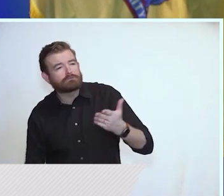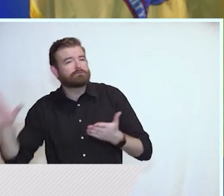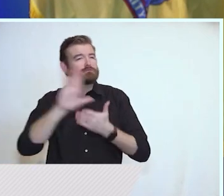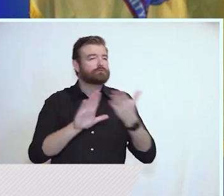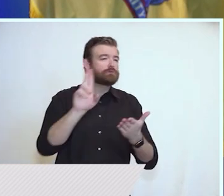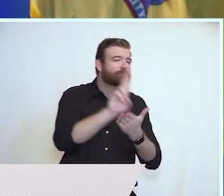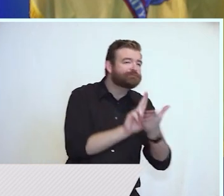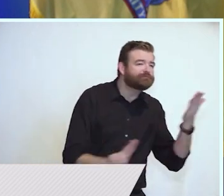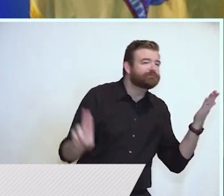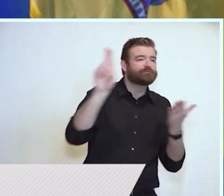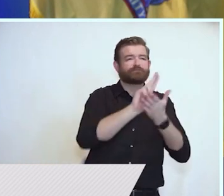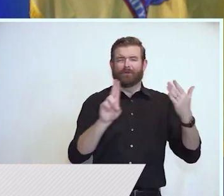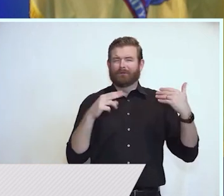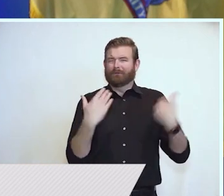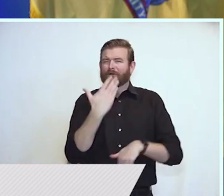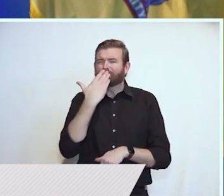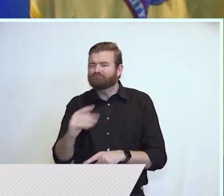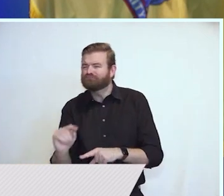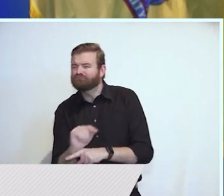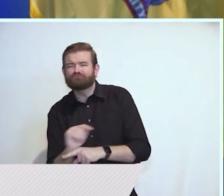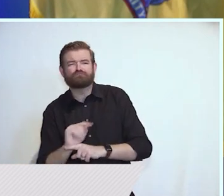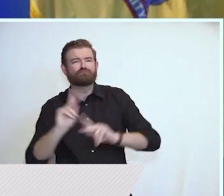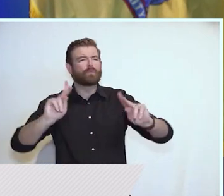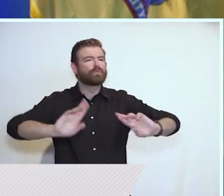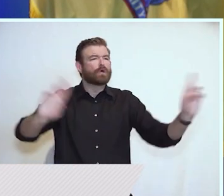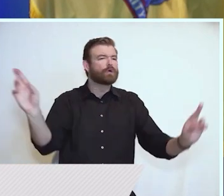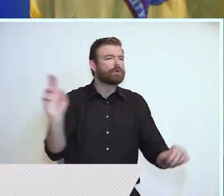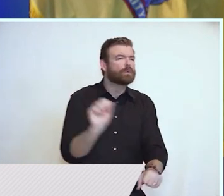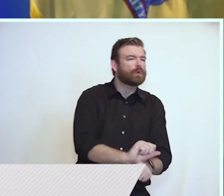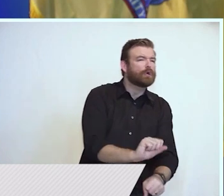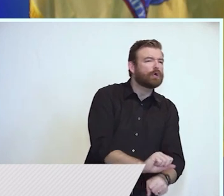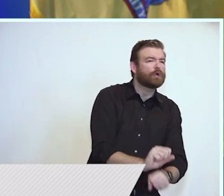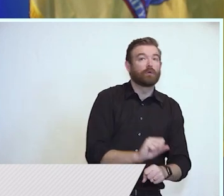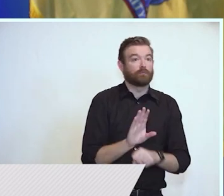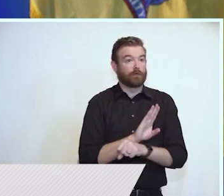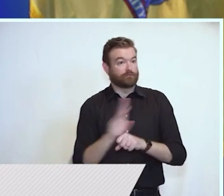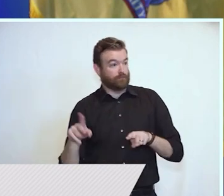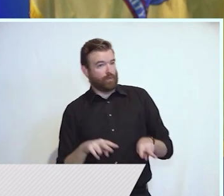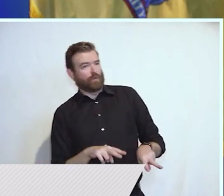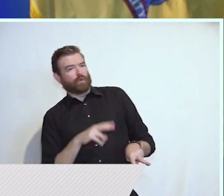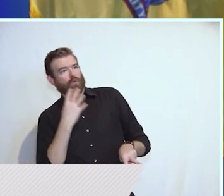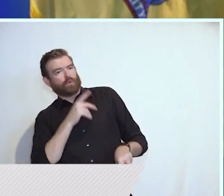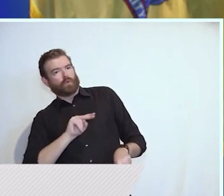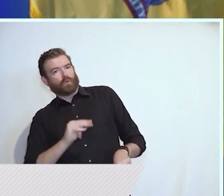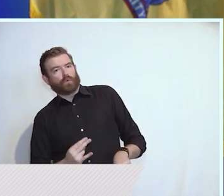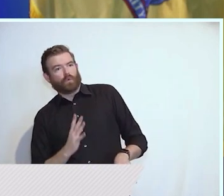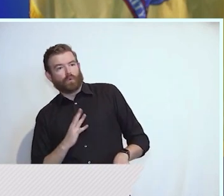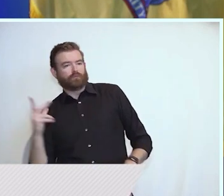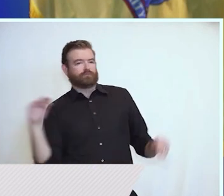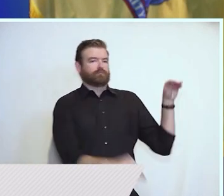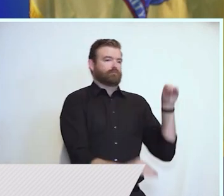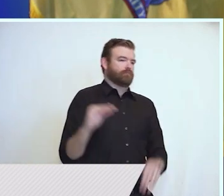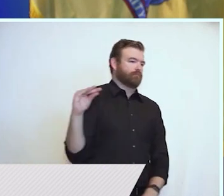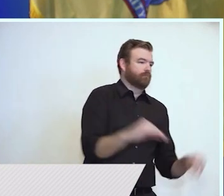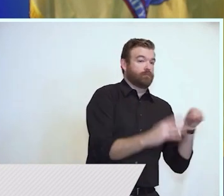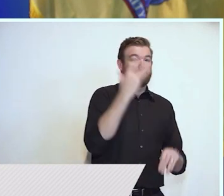Businesses that come here do so because they know we have a nearly bottomless well of talent from which they can draw.